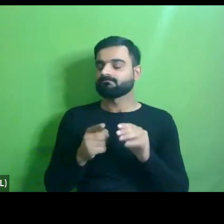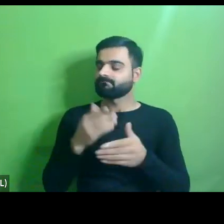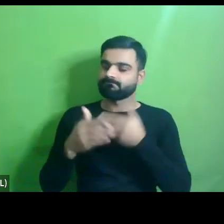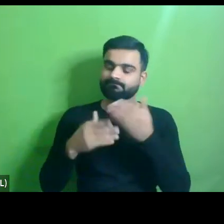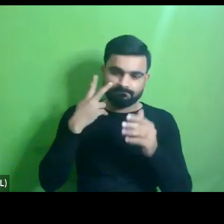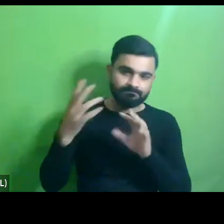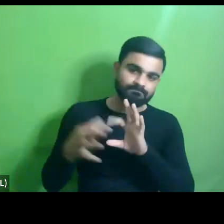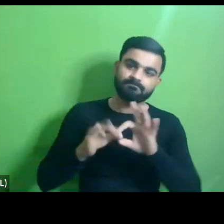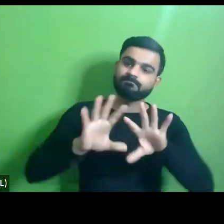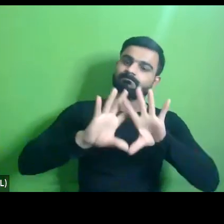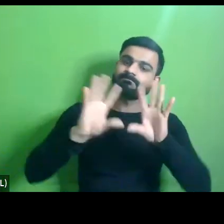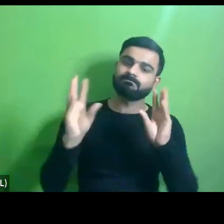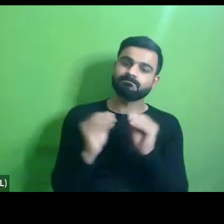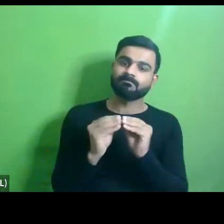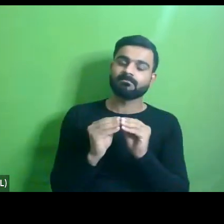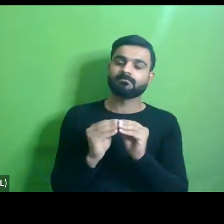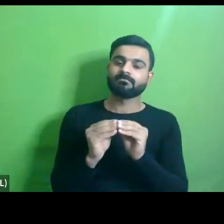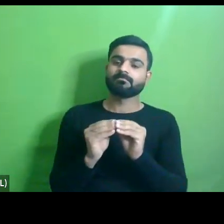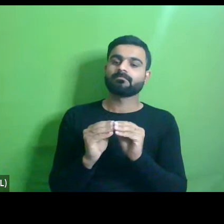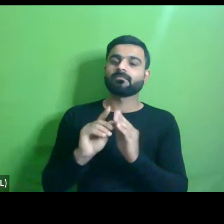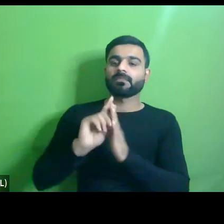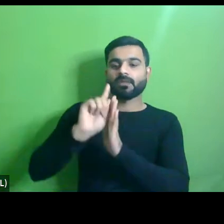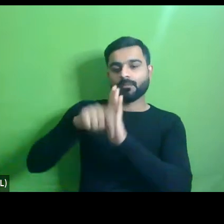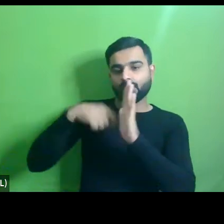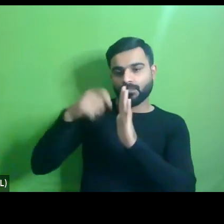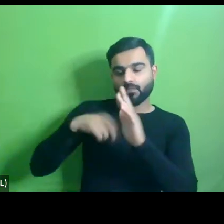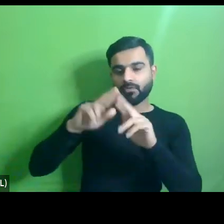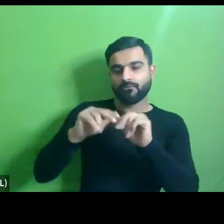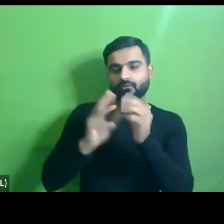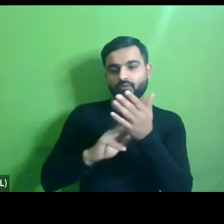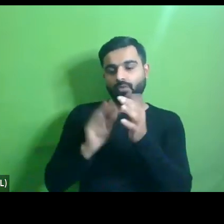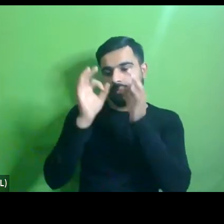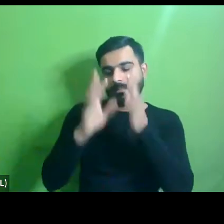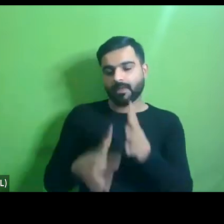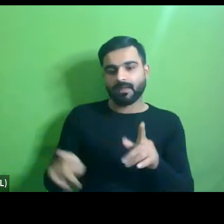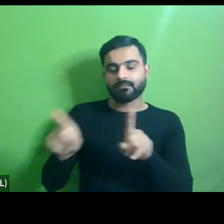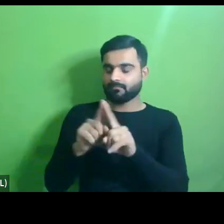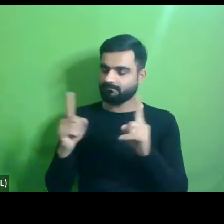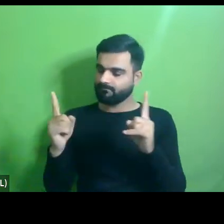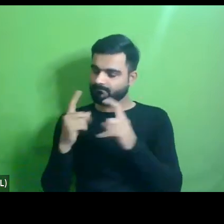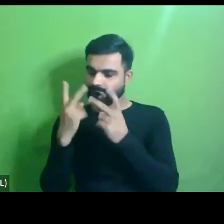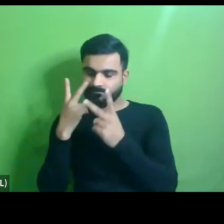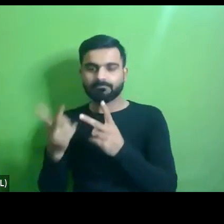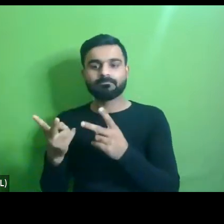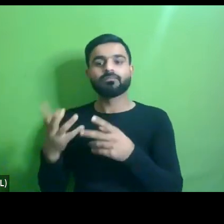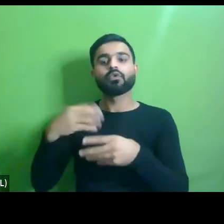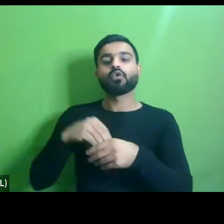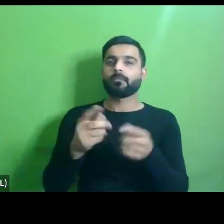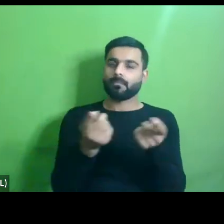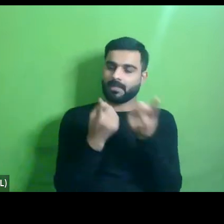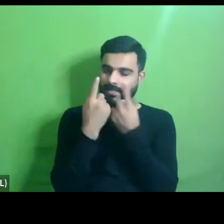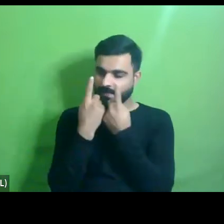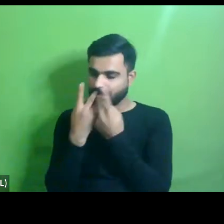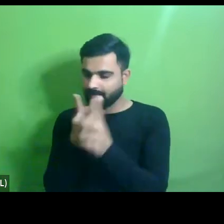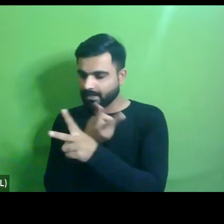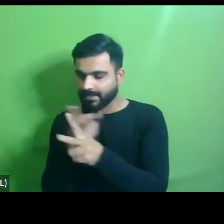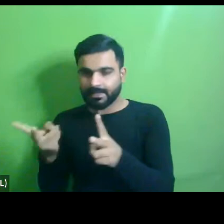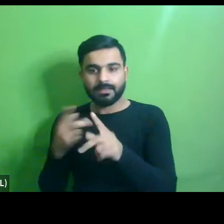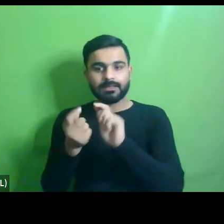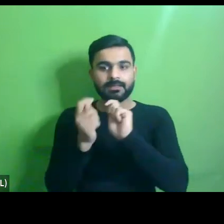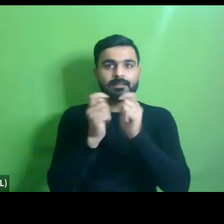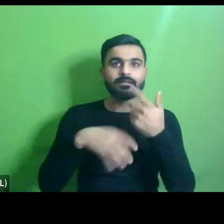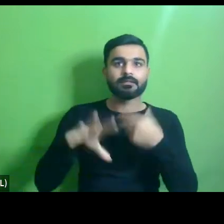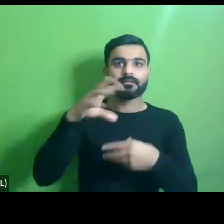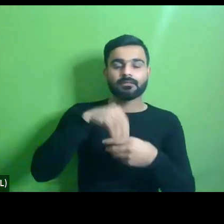the entire uh from project formulation to project conceptualization implementation and monitoring it need to be integrated into